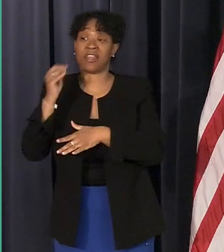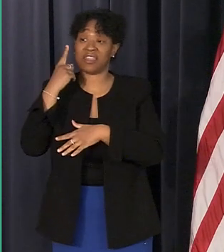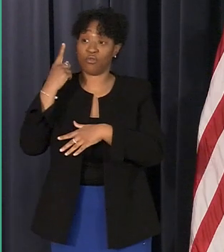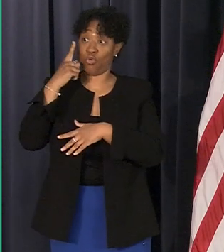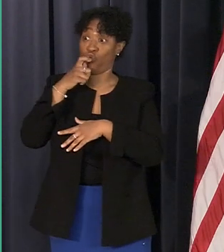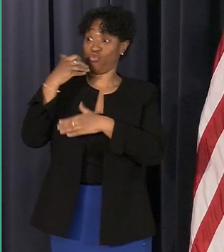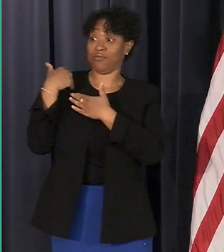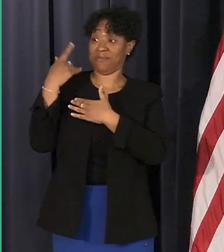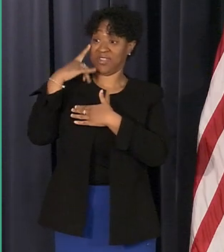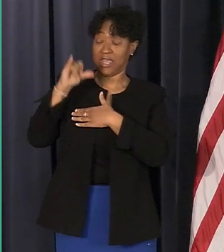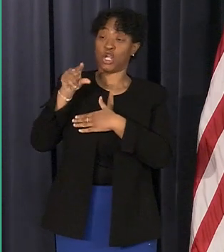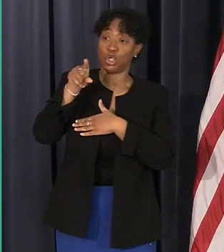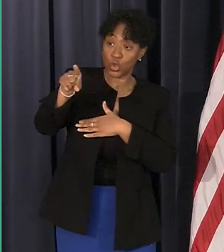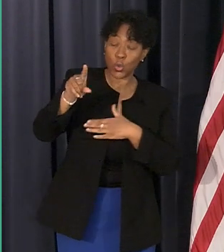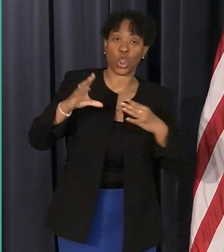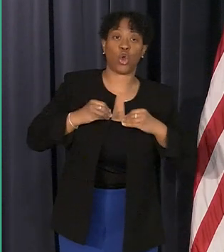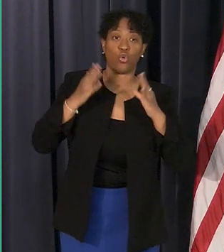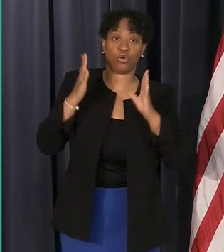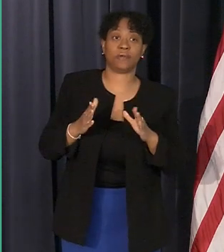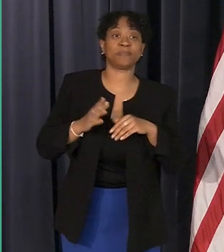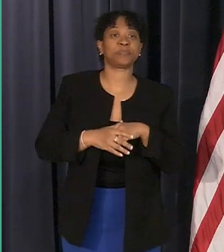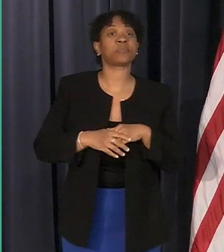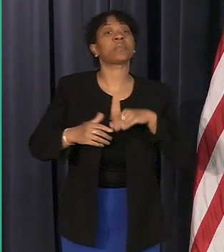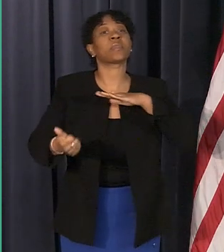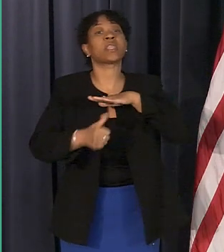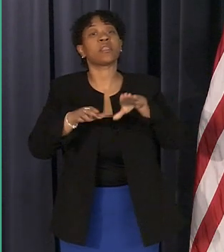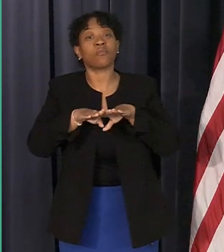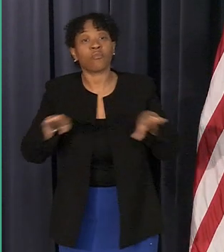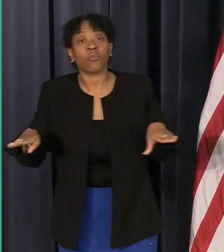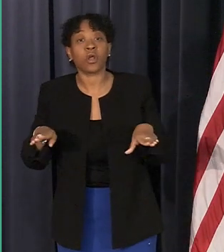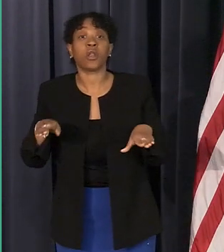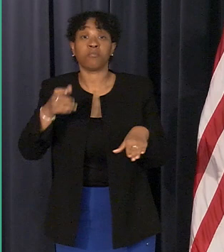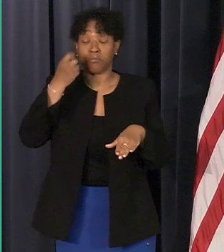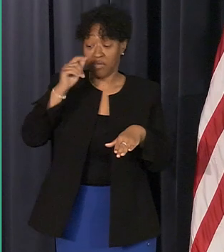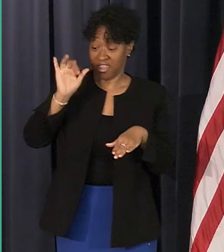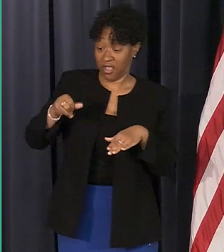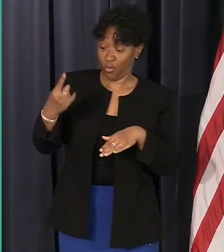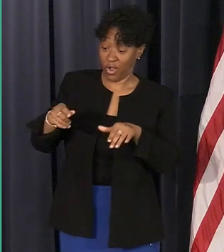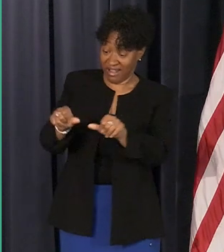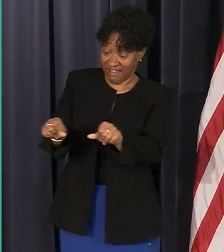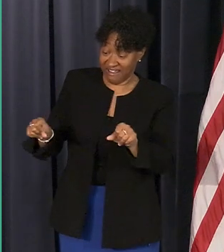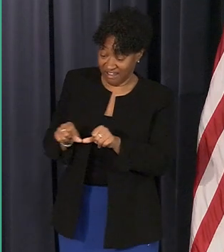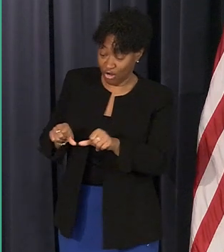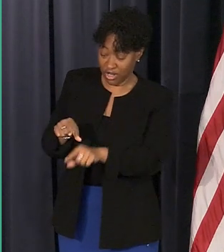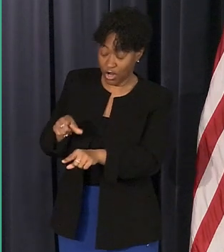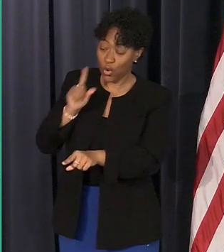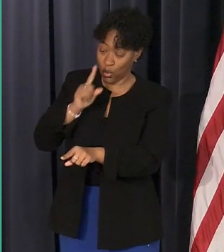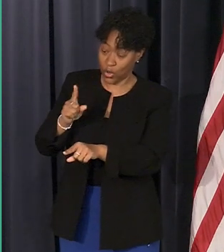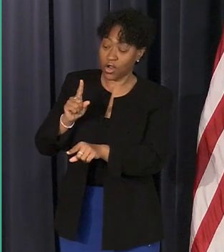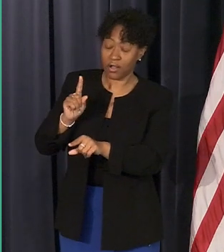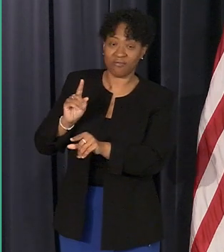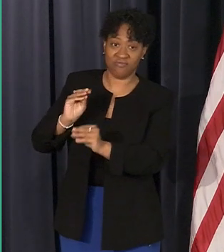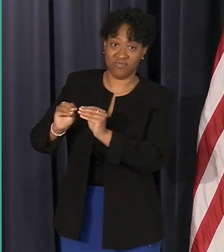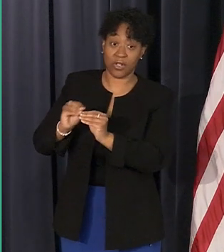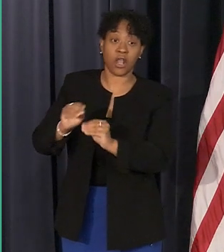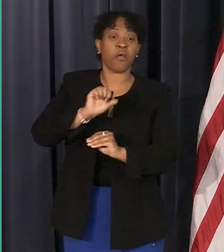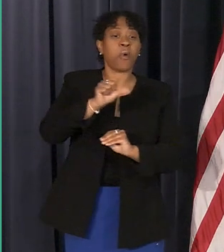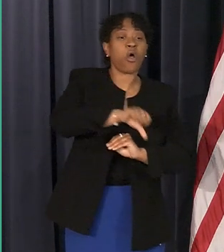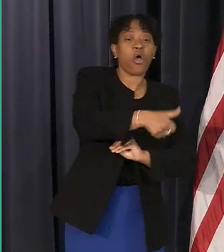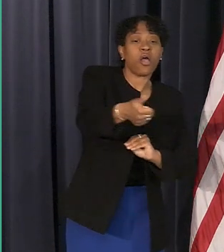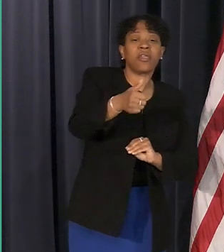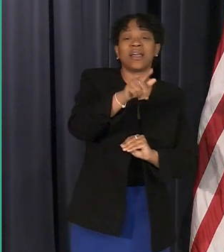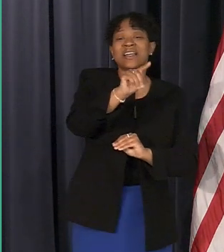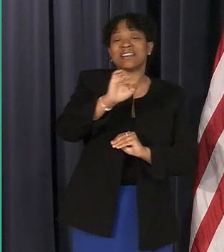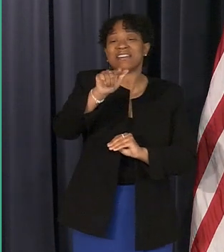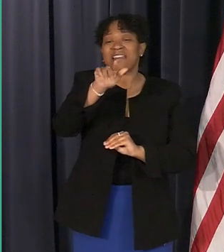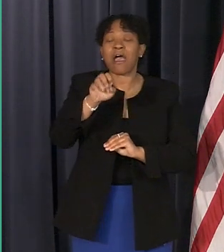responsibility basement flooring other than restoring the basement cement we're not going to be able to replace tile